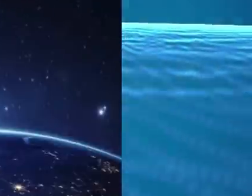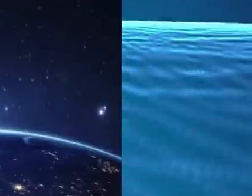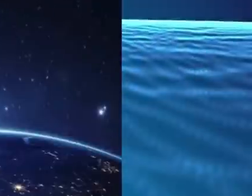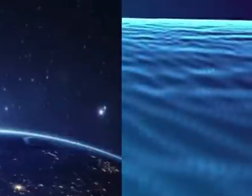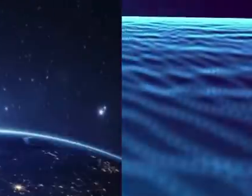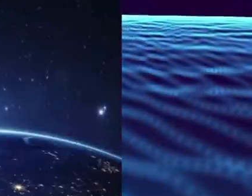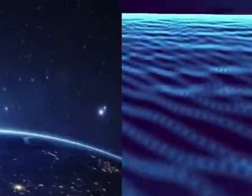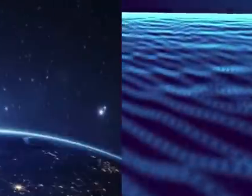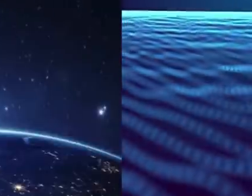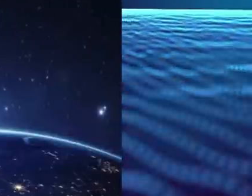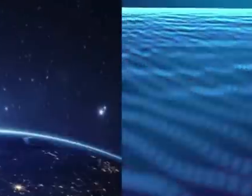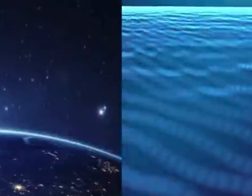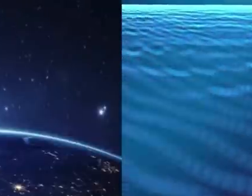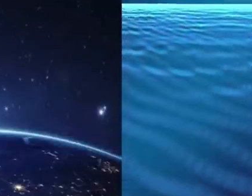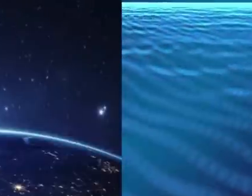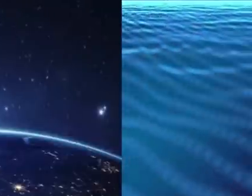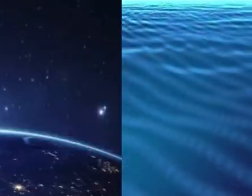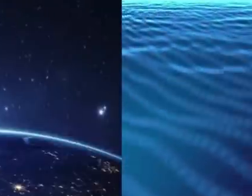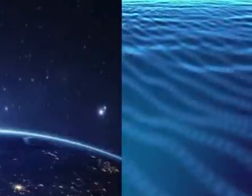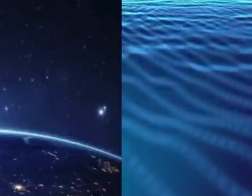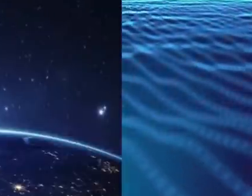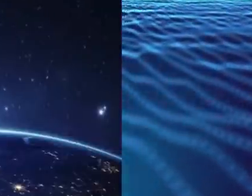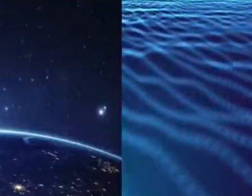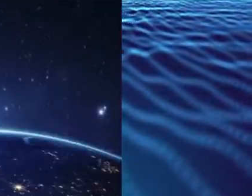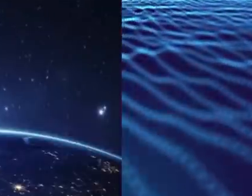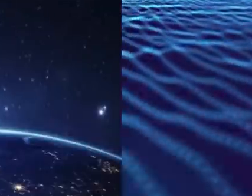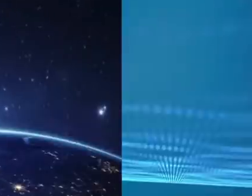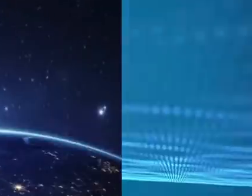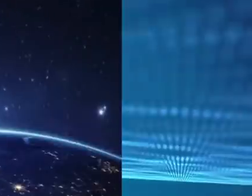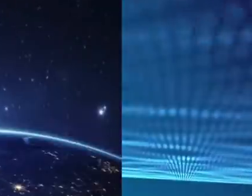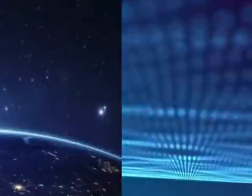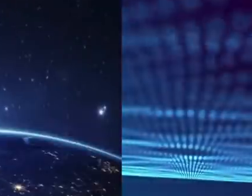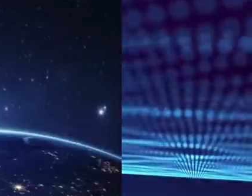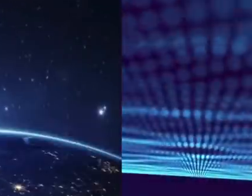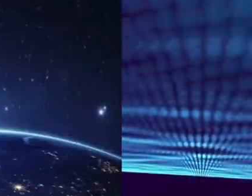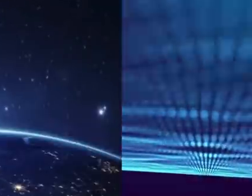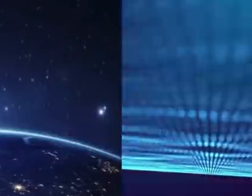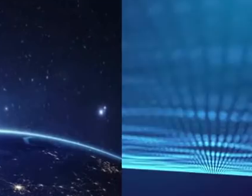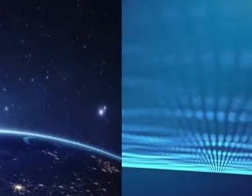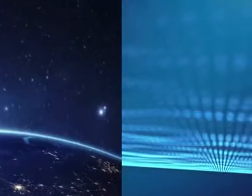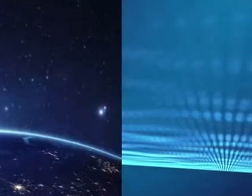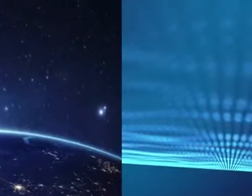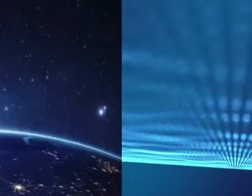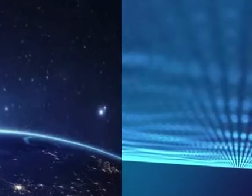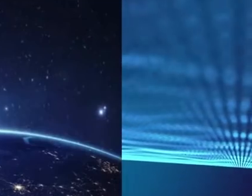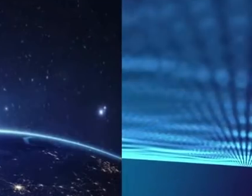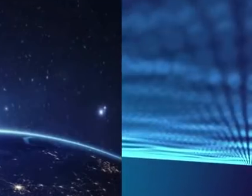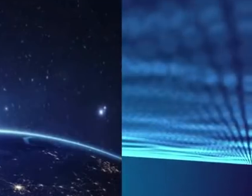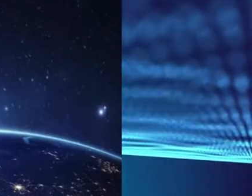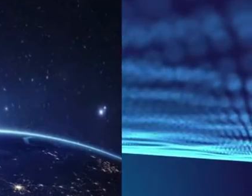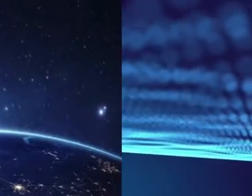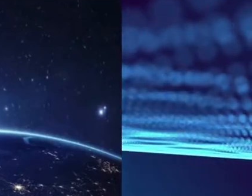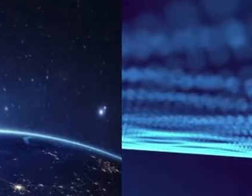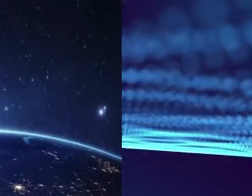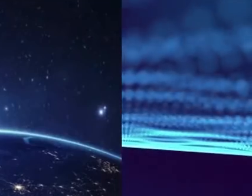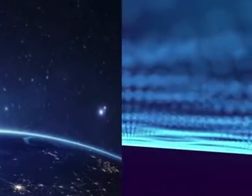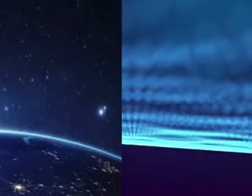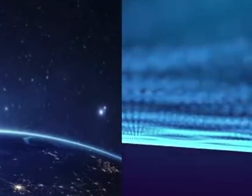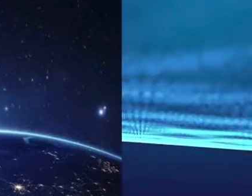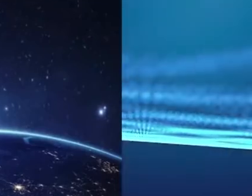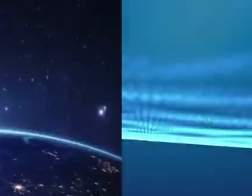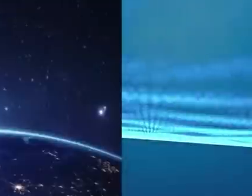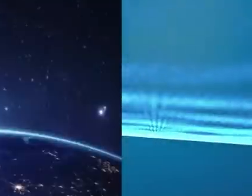Put that special garbage in because we want to ensure that it is appropriately. For those persons, again,